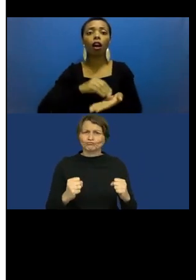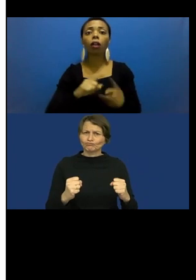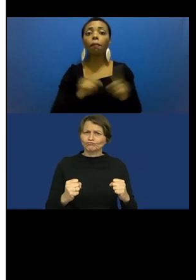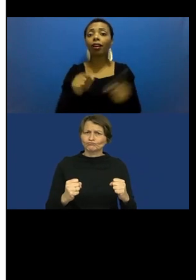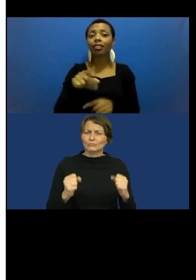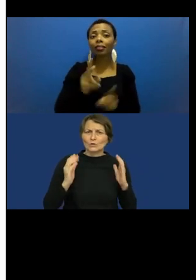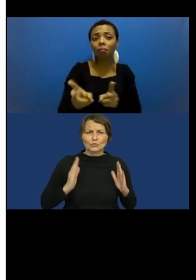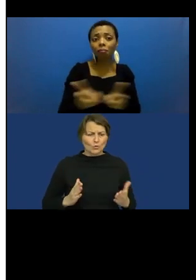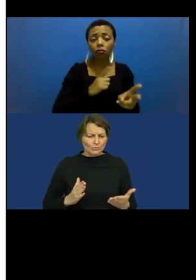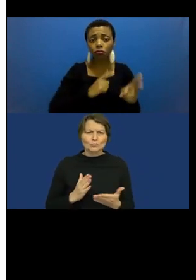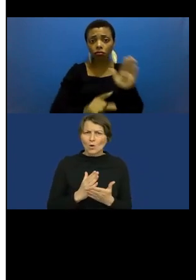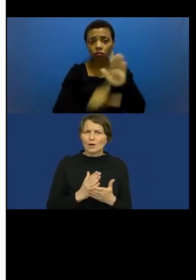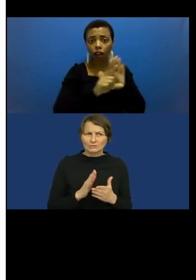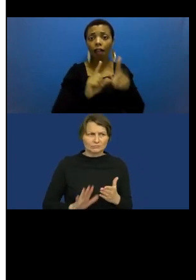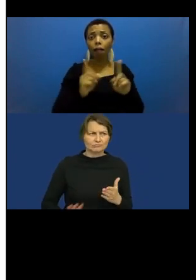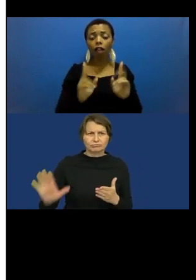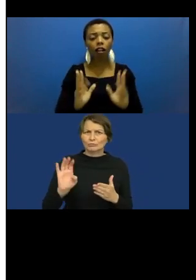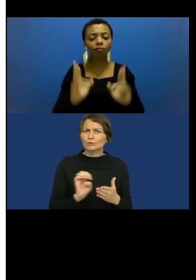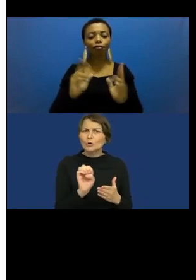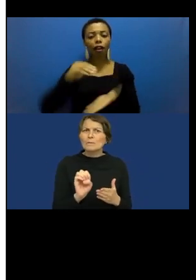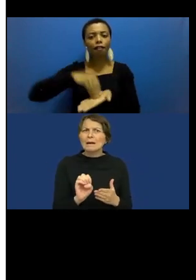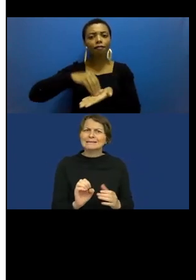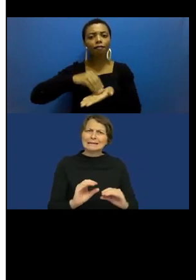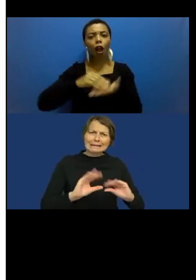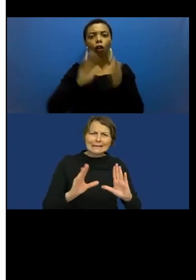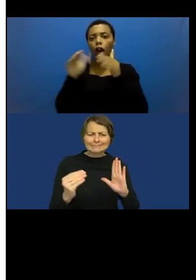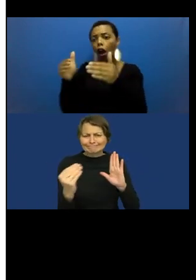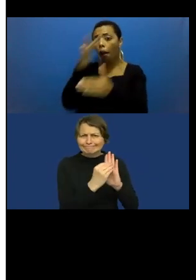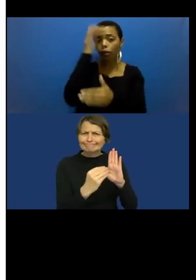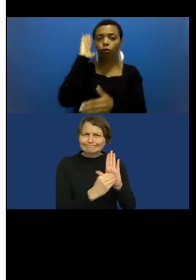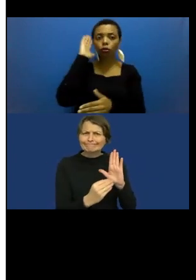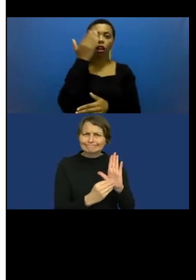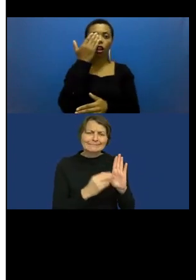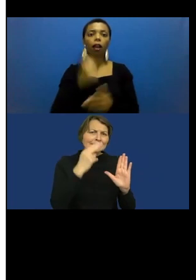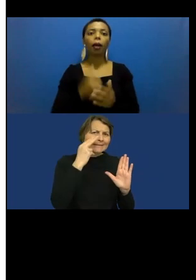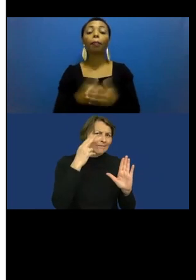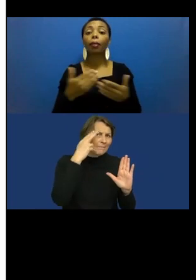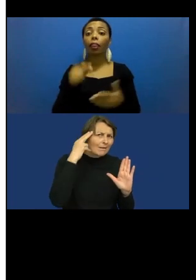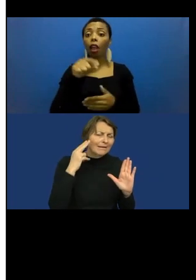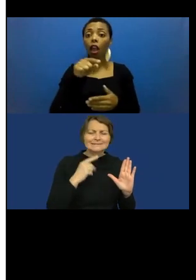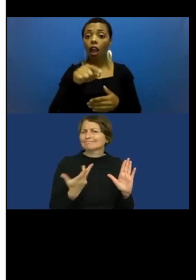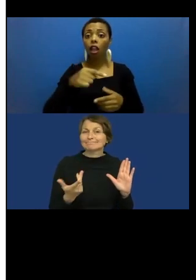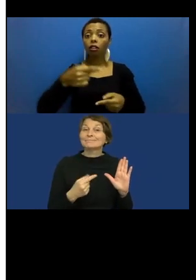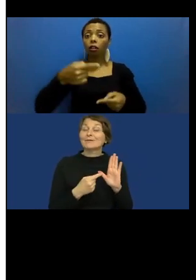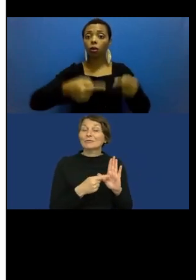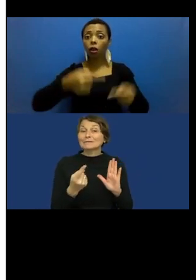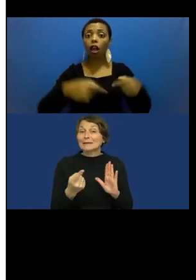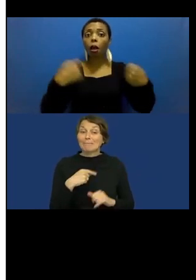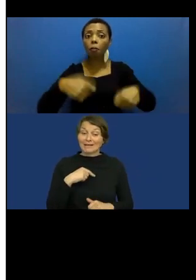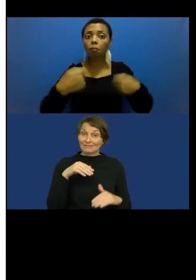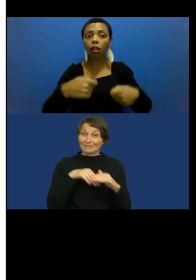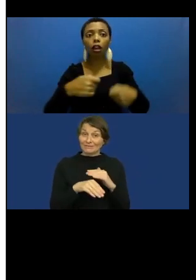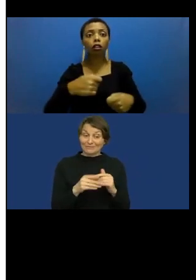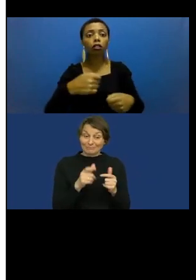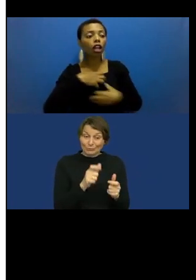gaps for people with deafblindness. There are Apache rights for accessing personal equipment and sign